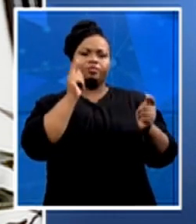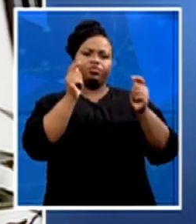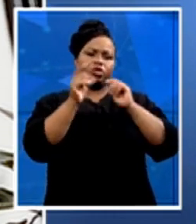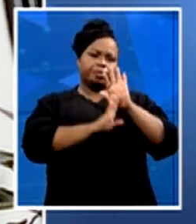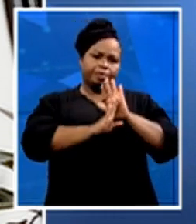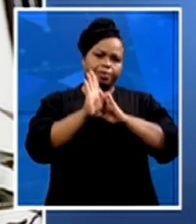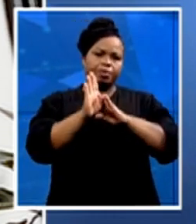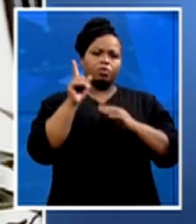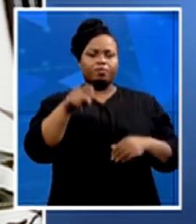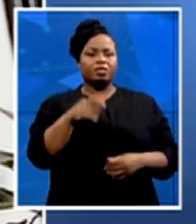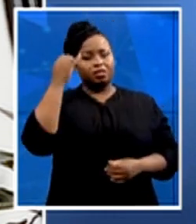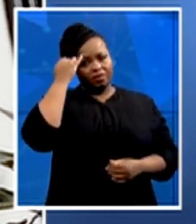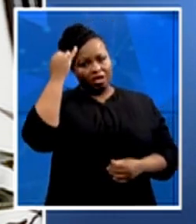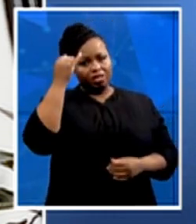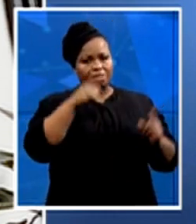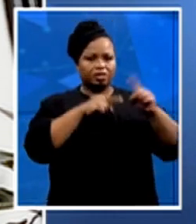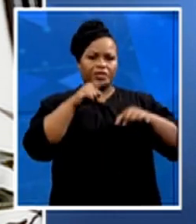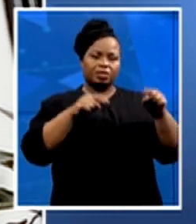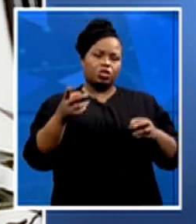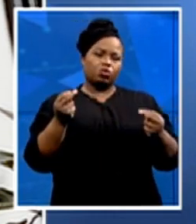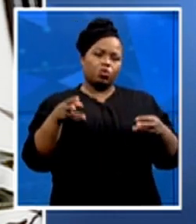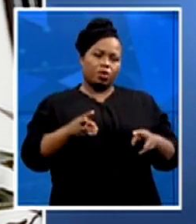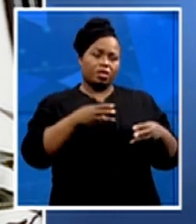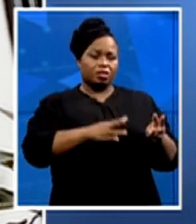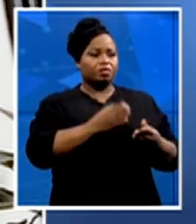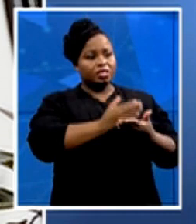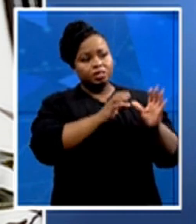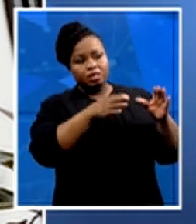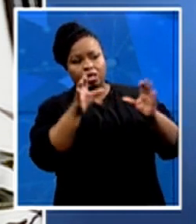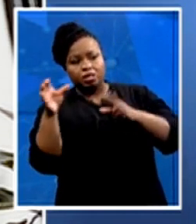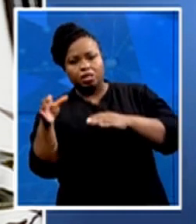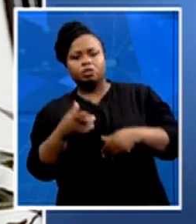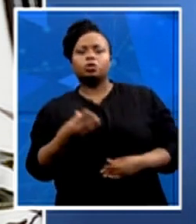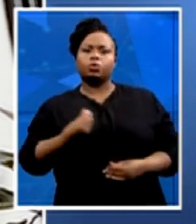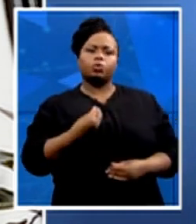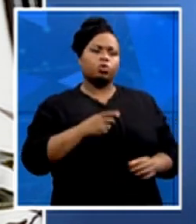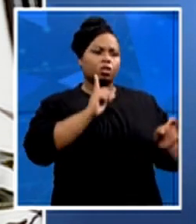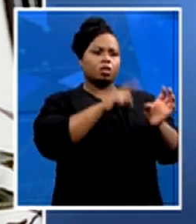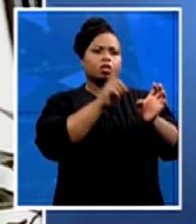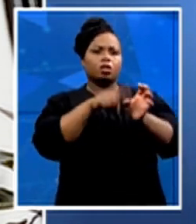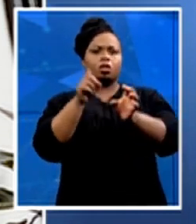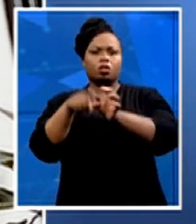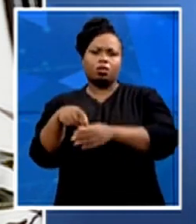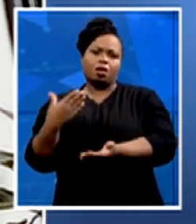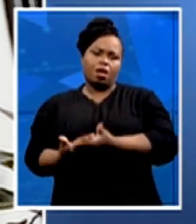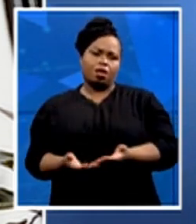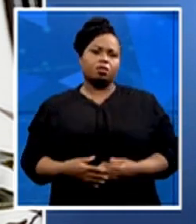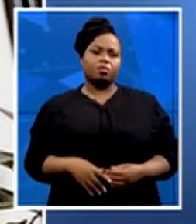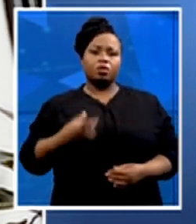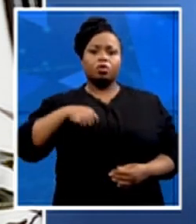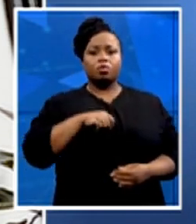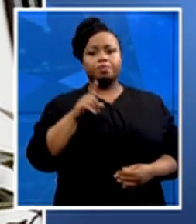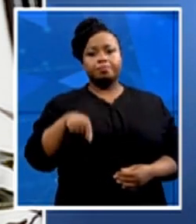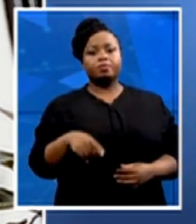ideas about the sectors in which we want young people to be able to step into. We need to be able to understand that some sectors like